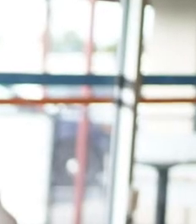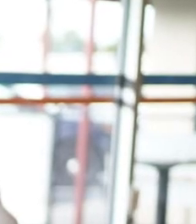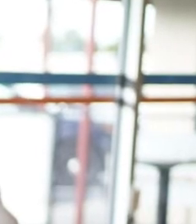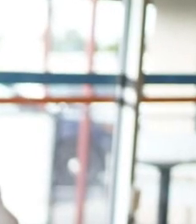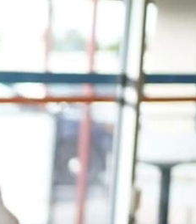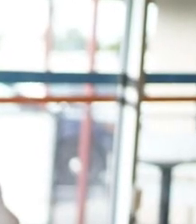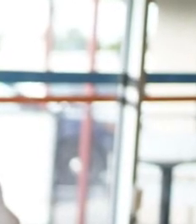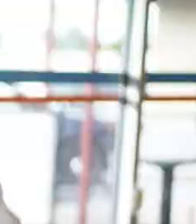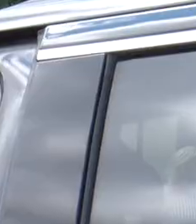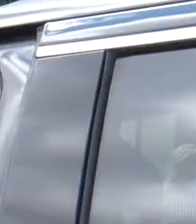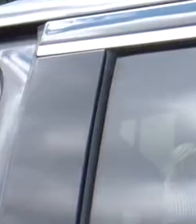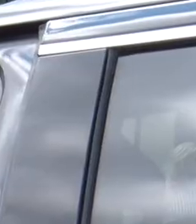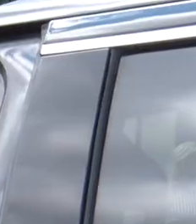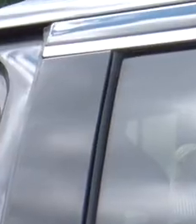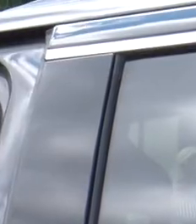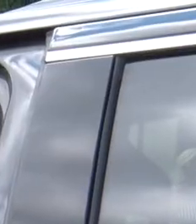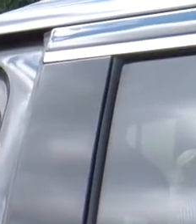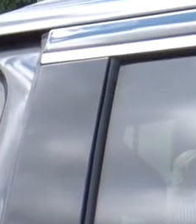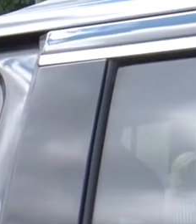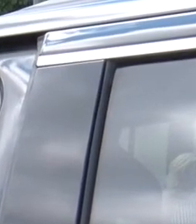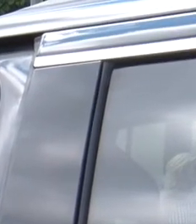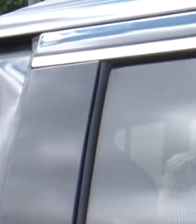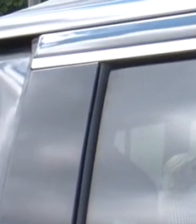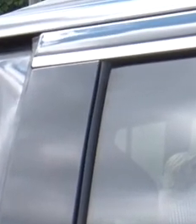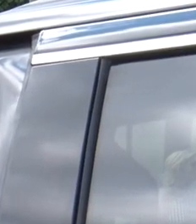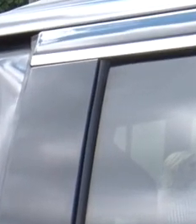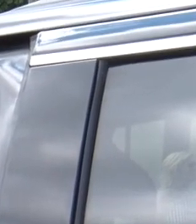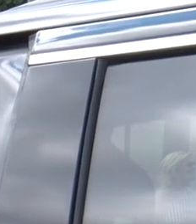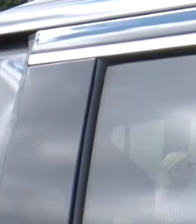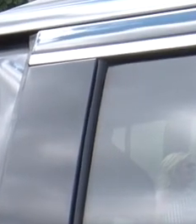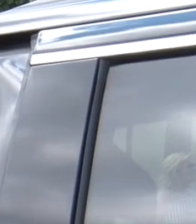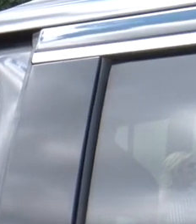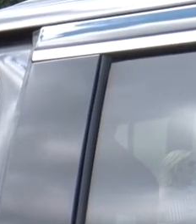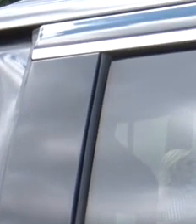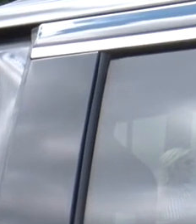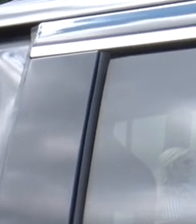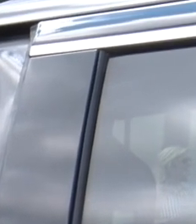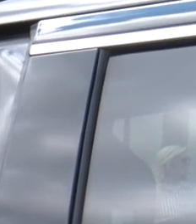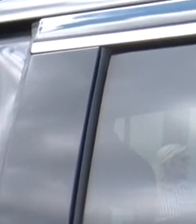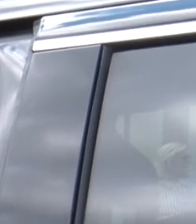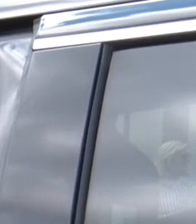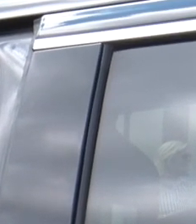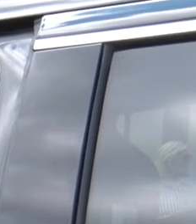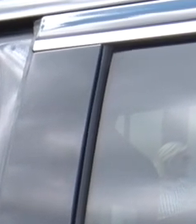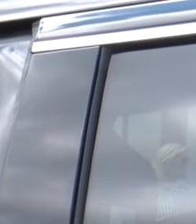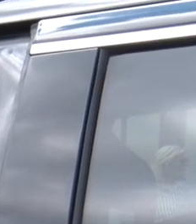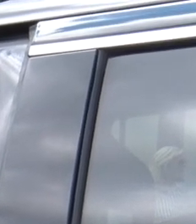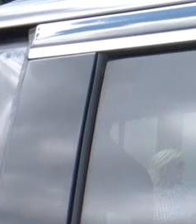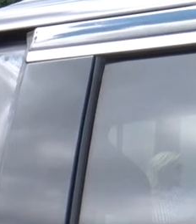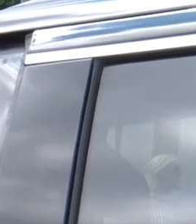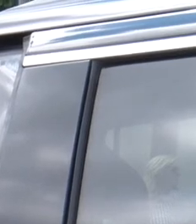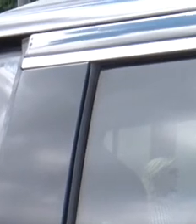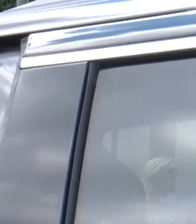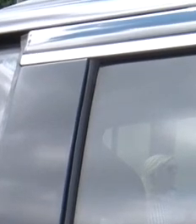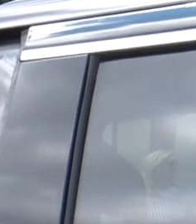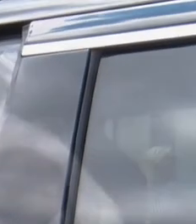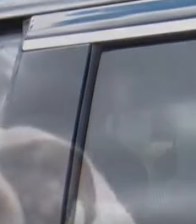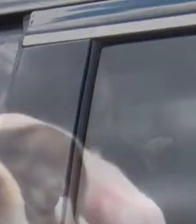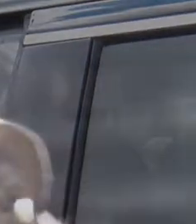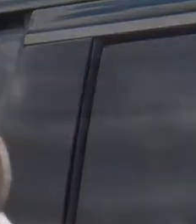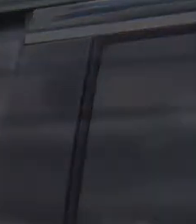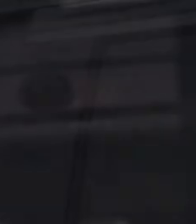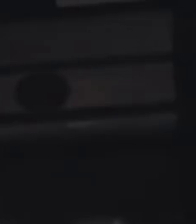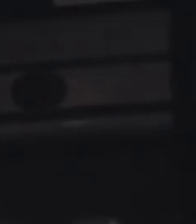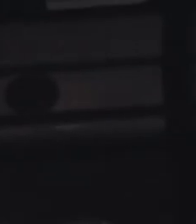I don't know how you could have a better official spokesperson that loves everybody and makes everybody smile than baby dog. And, you know,